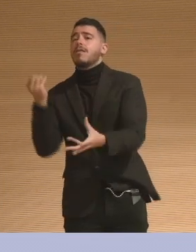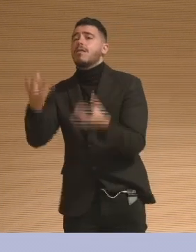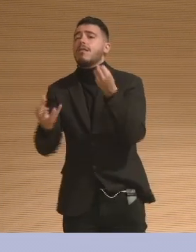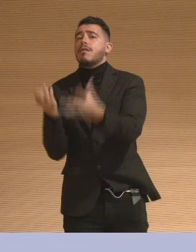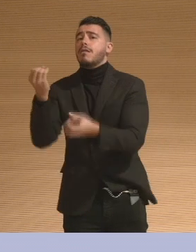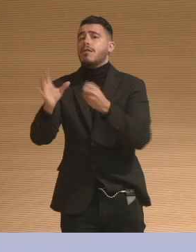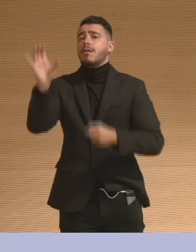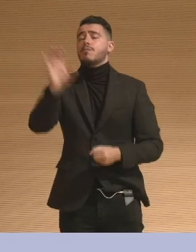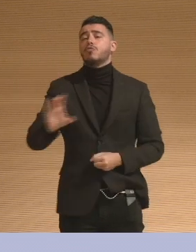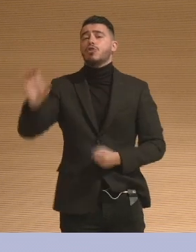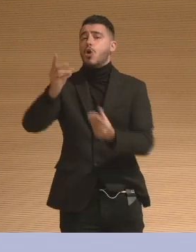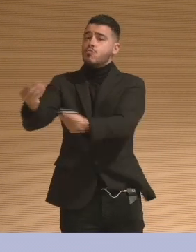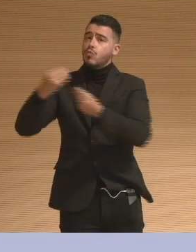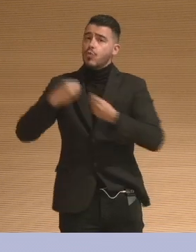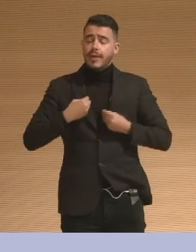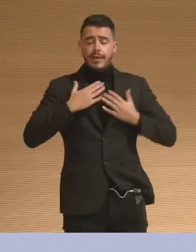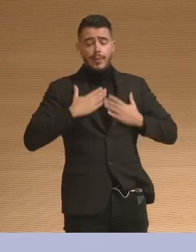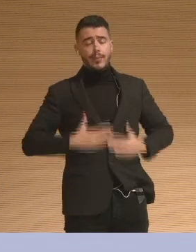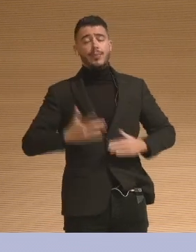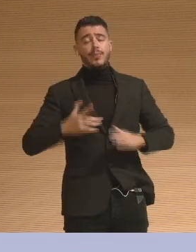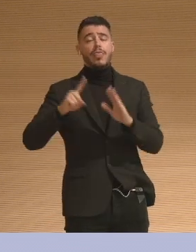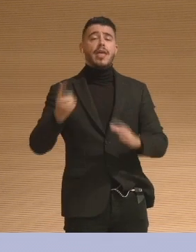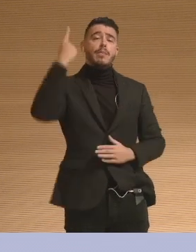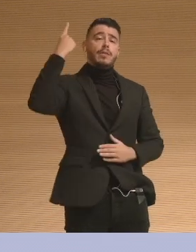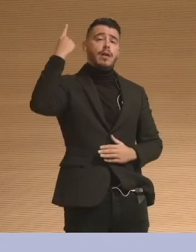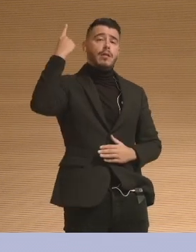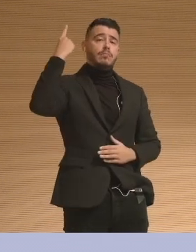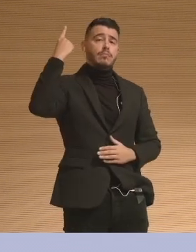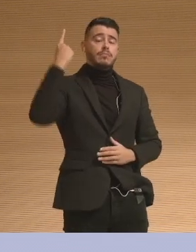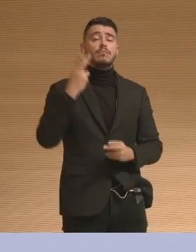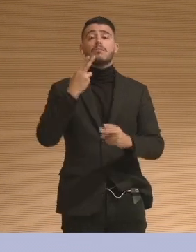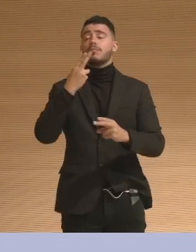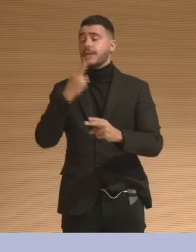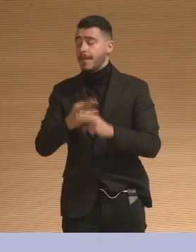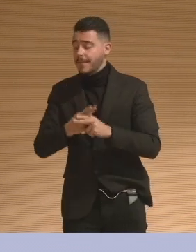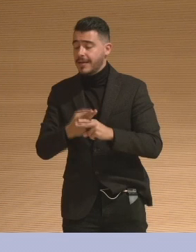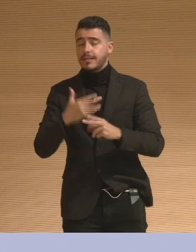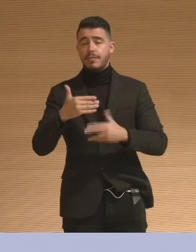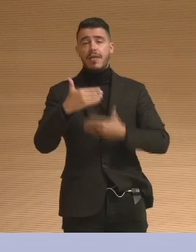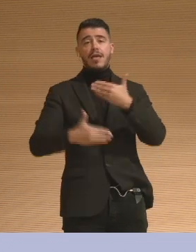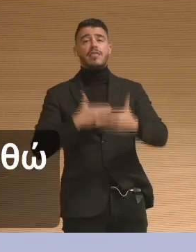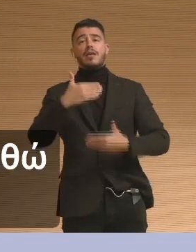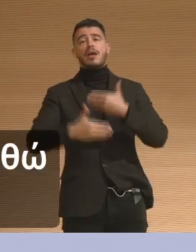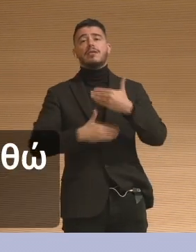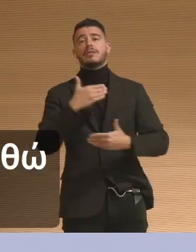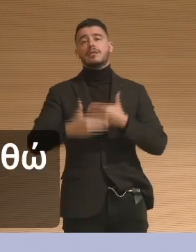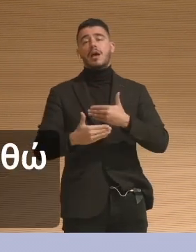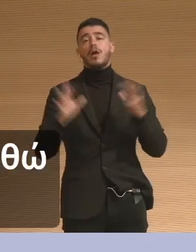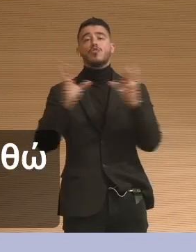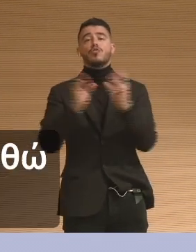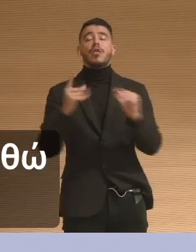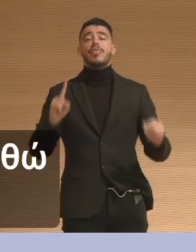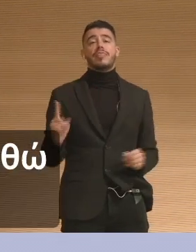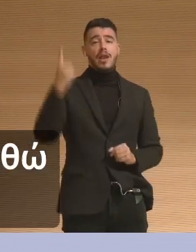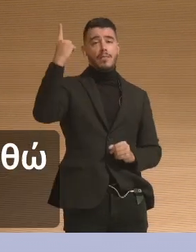they have healing in their mission. I then wanted to look more at well-being. And I set